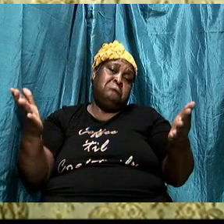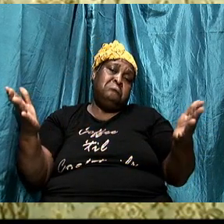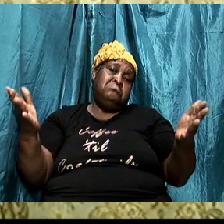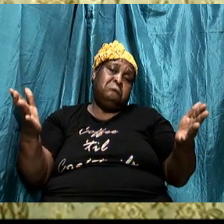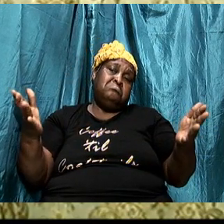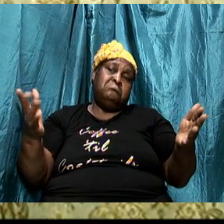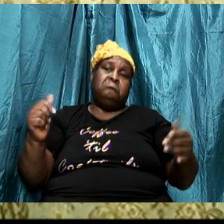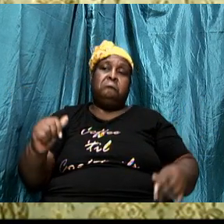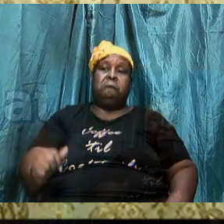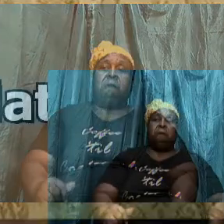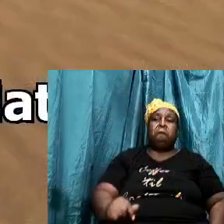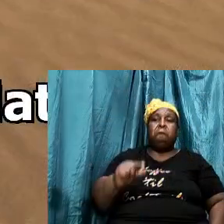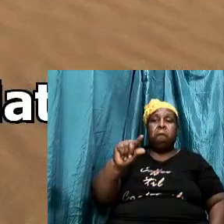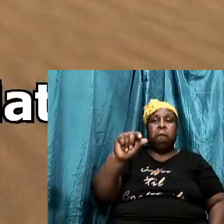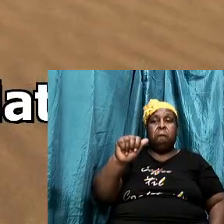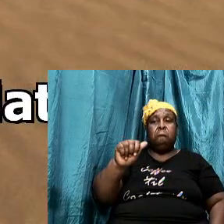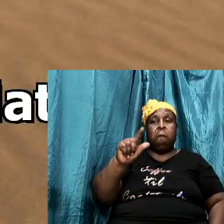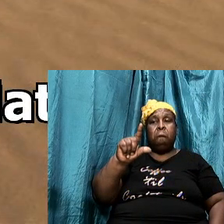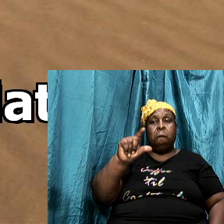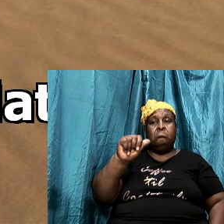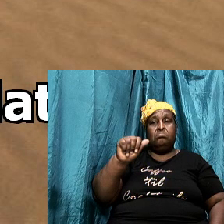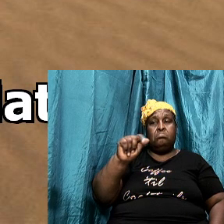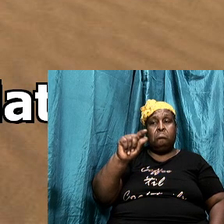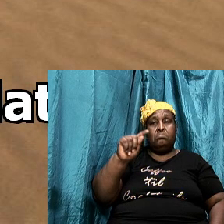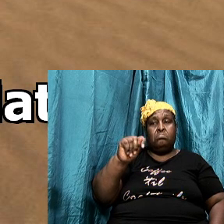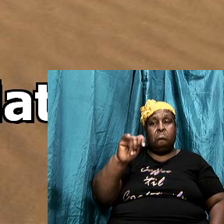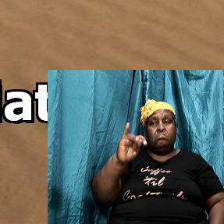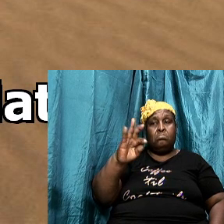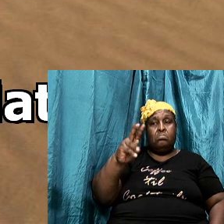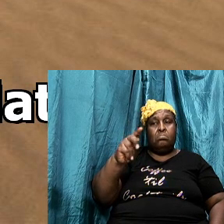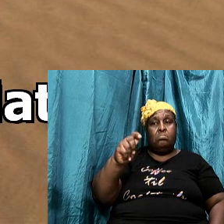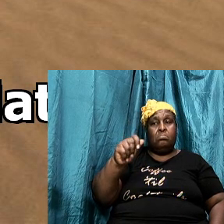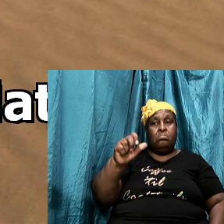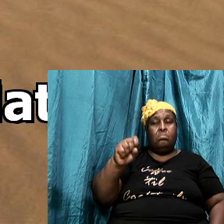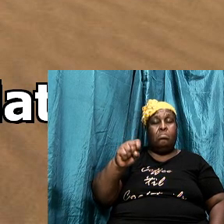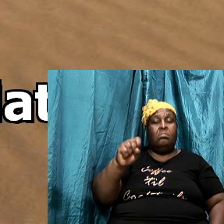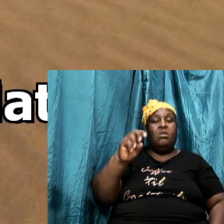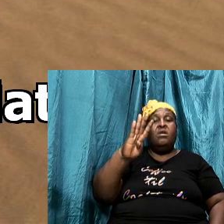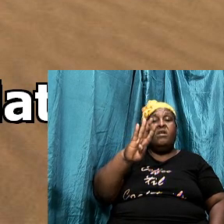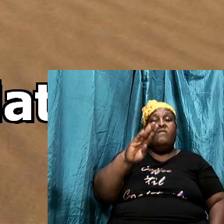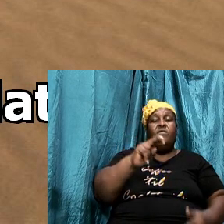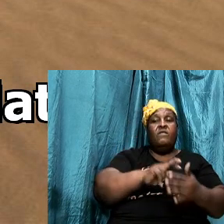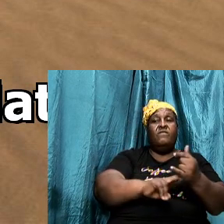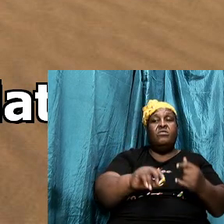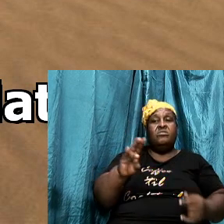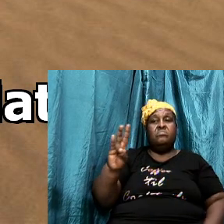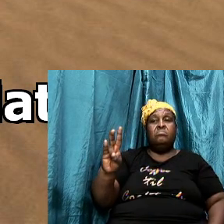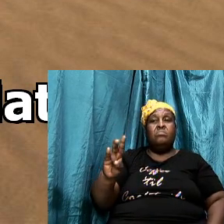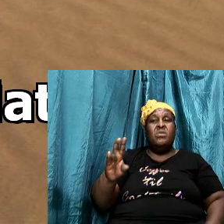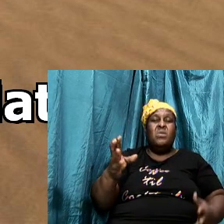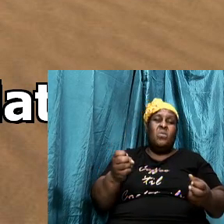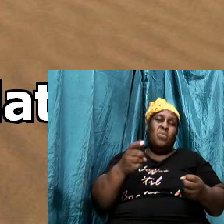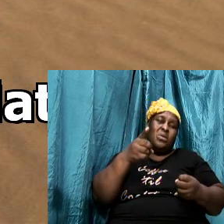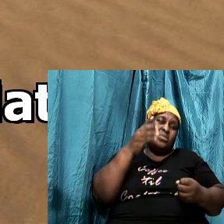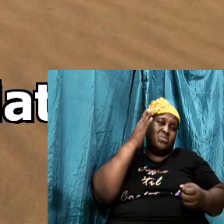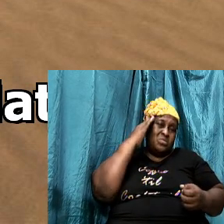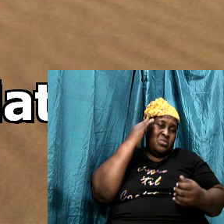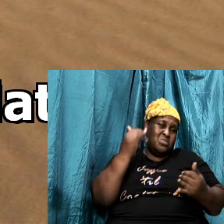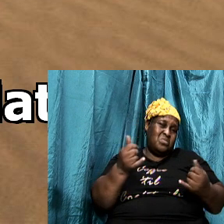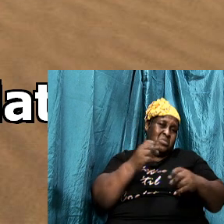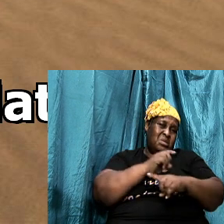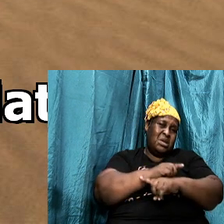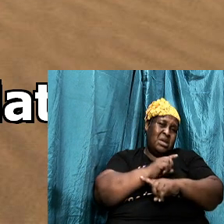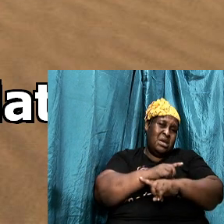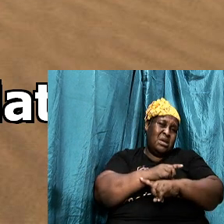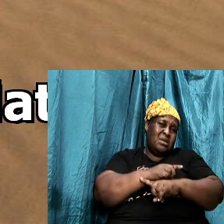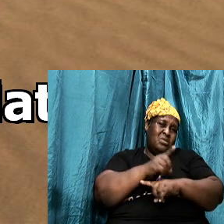Galatians 4 verse 7 I want you to know tonight that you are a son of God when